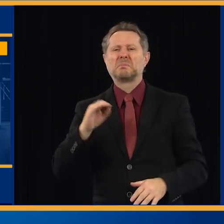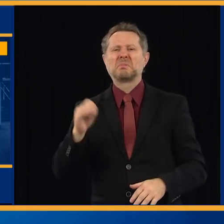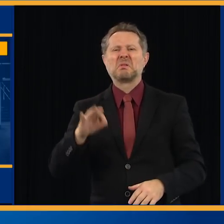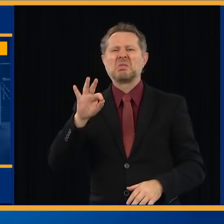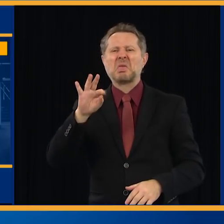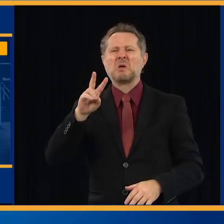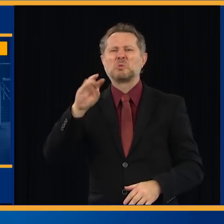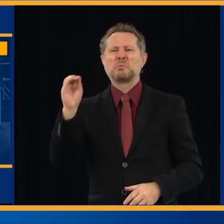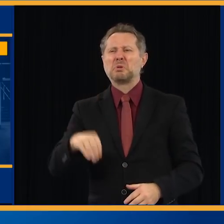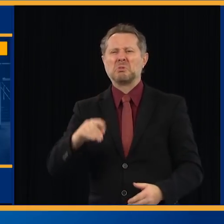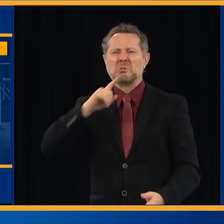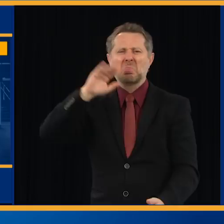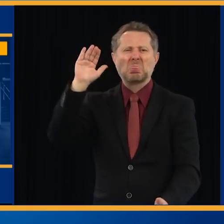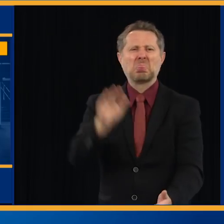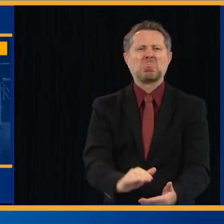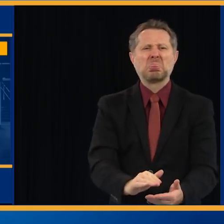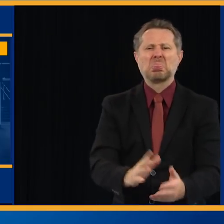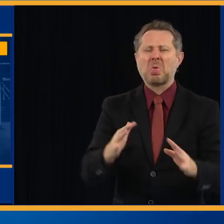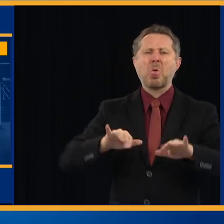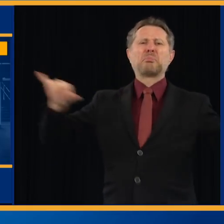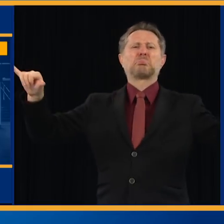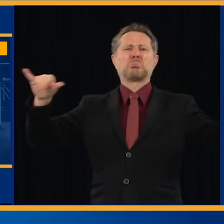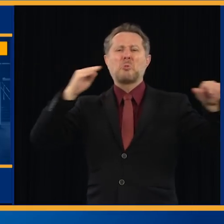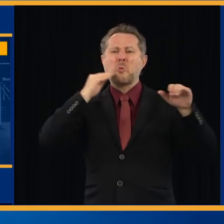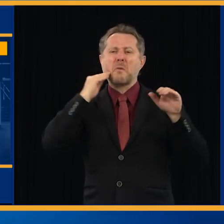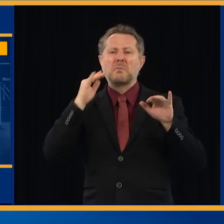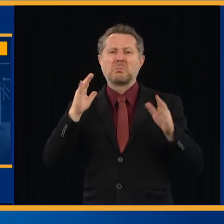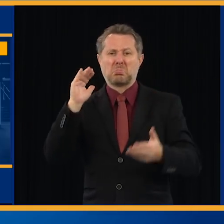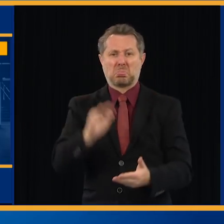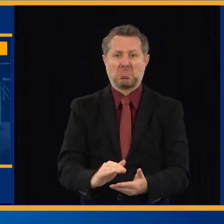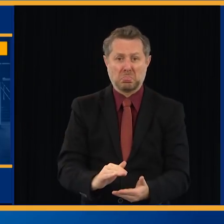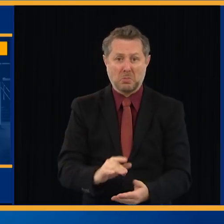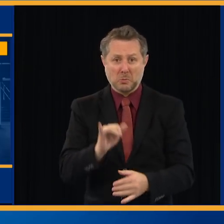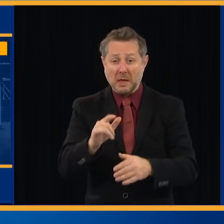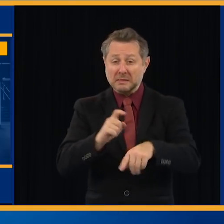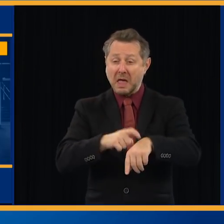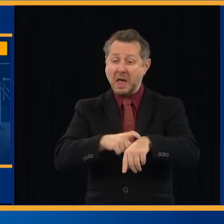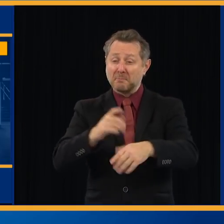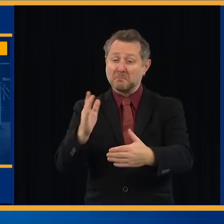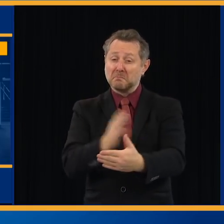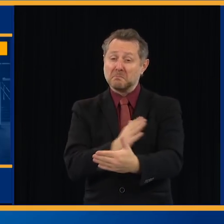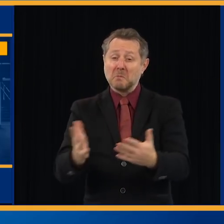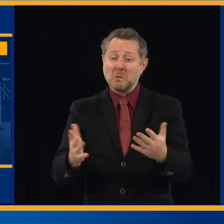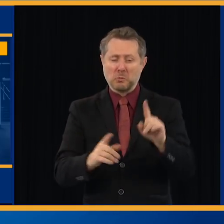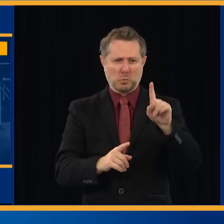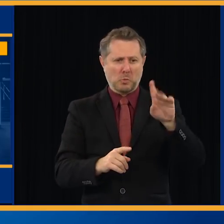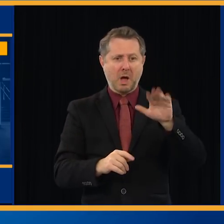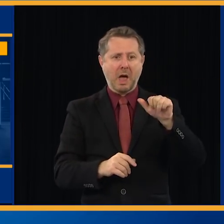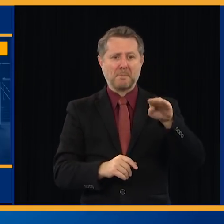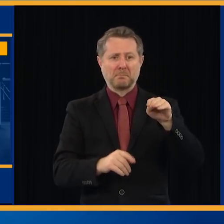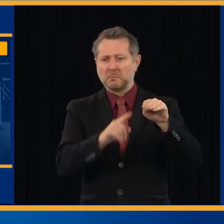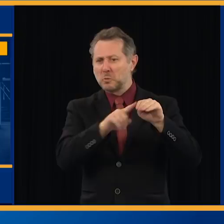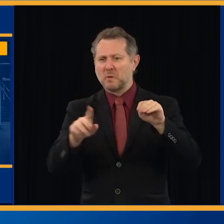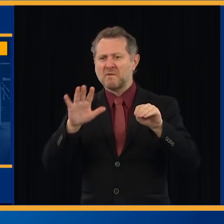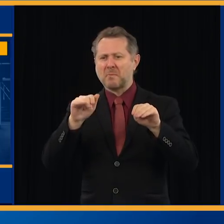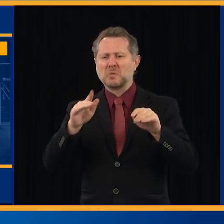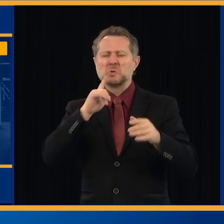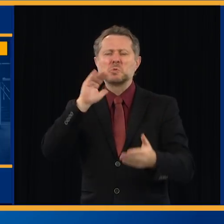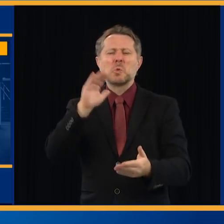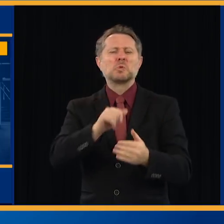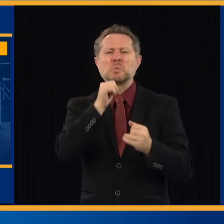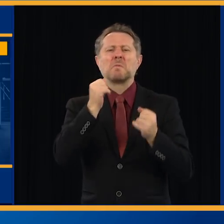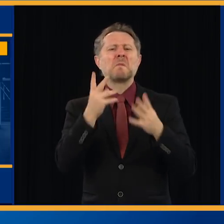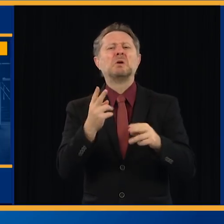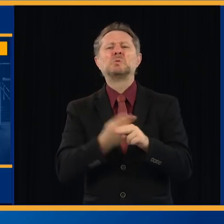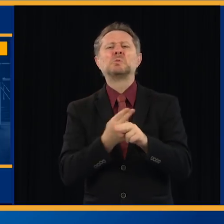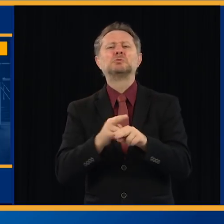the slow hours, 1 a.m. to 5 a.m. It's the lowest ridership. Estimate is about